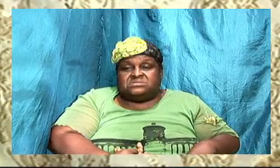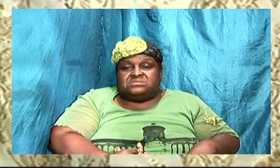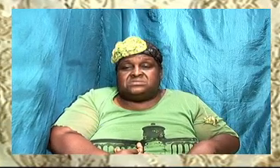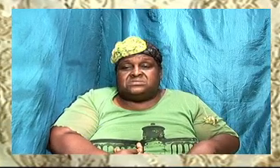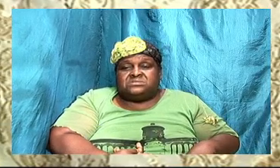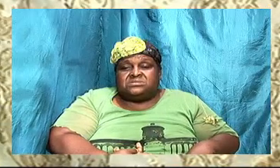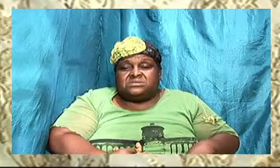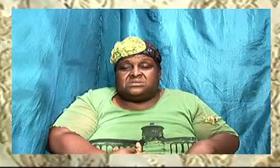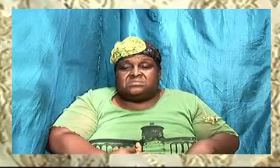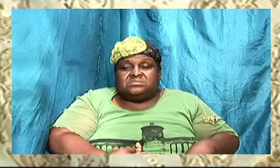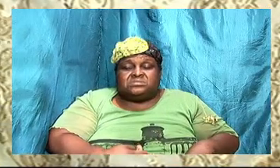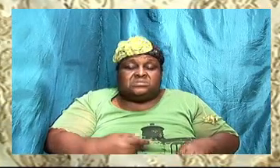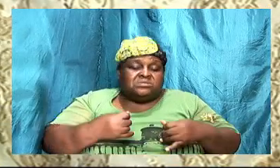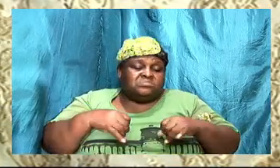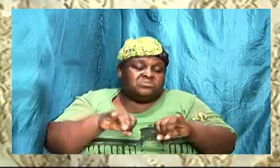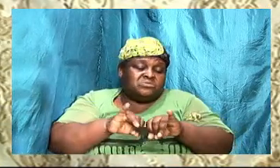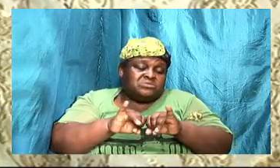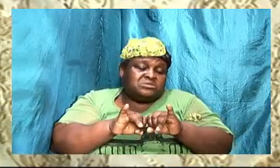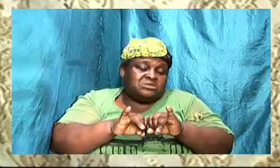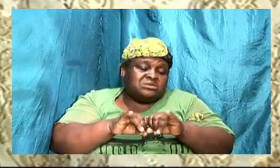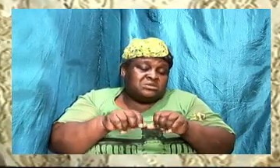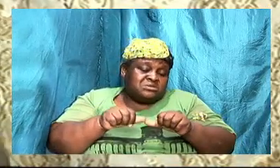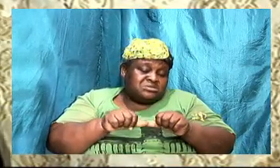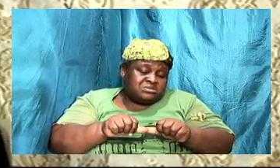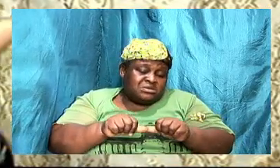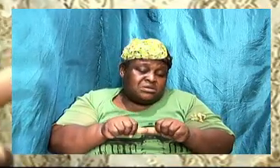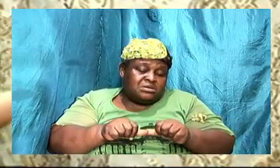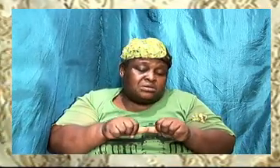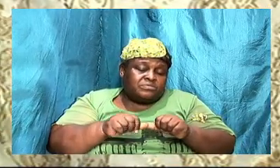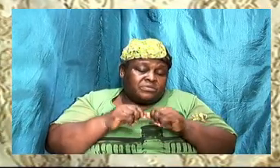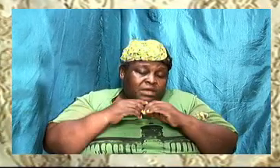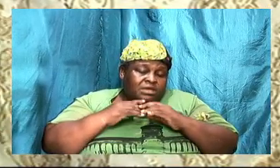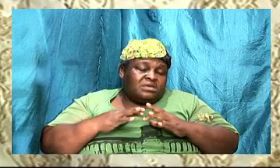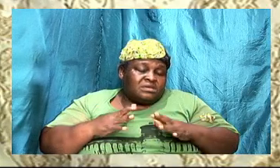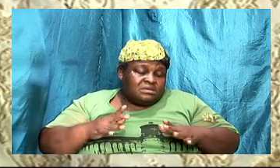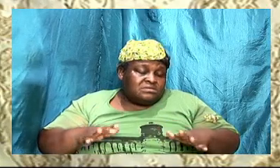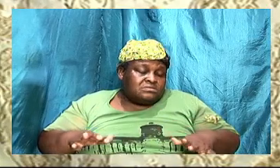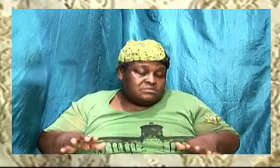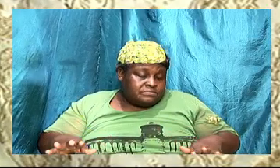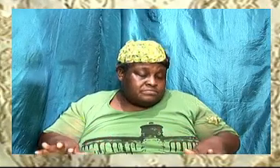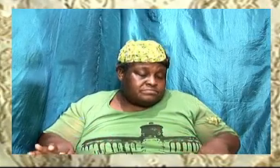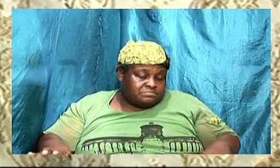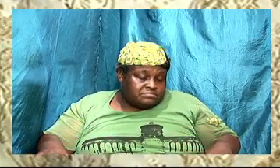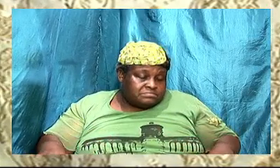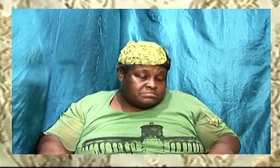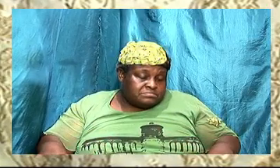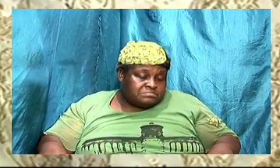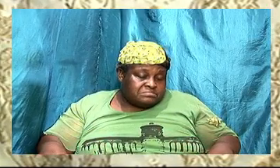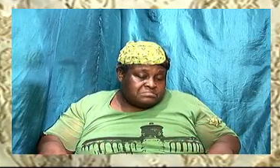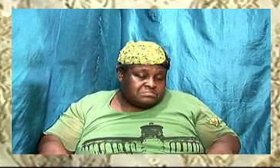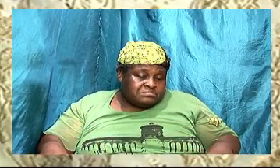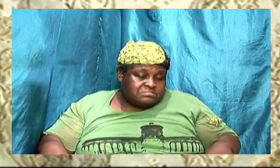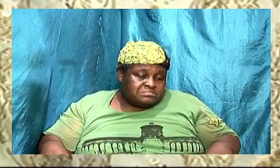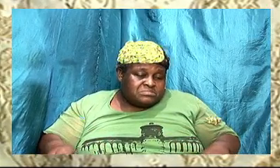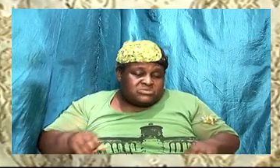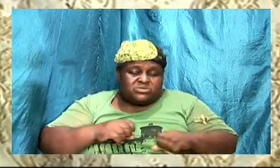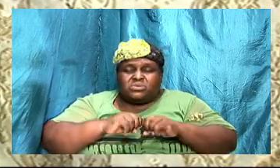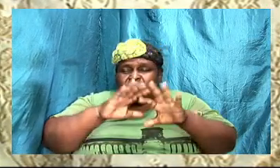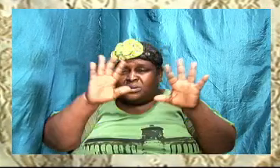as calm as we can, so that we can clearly express ourselves to our partner.